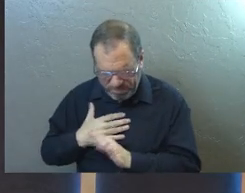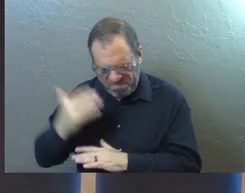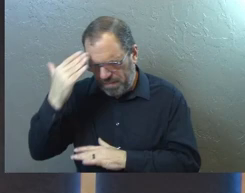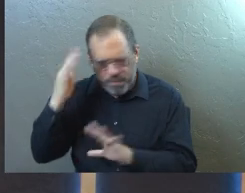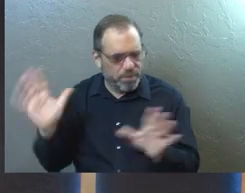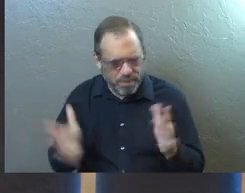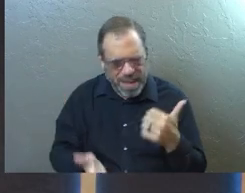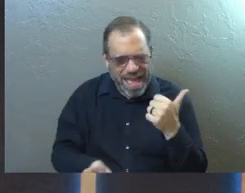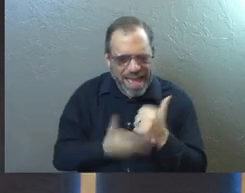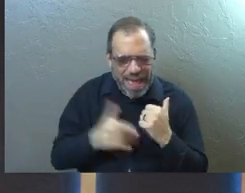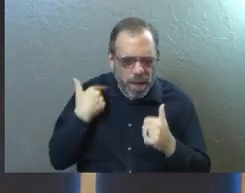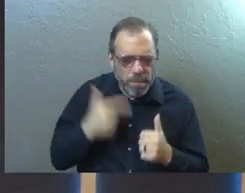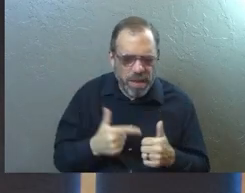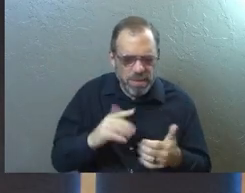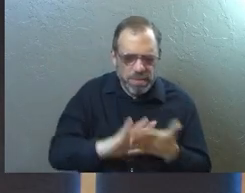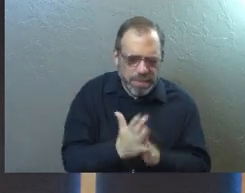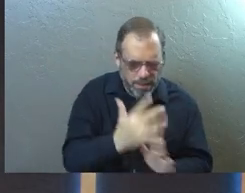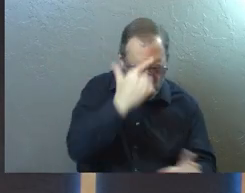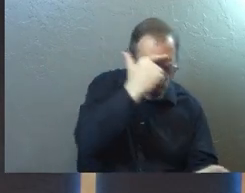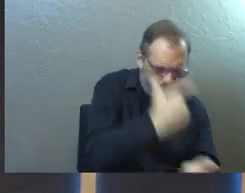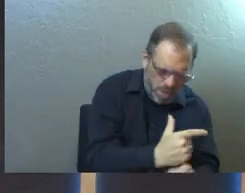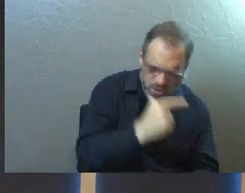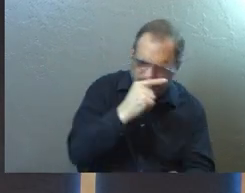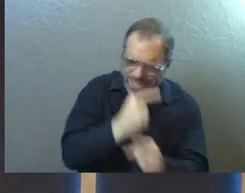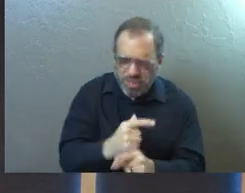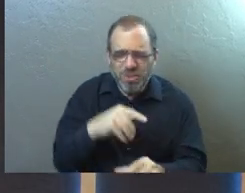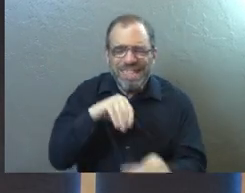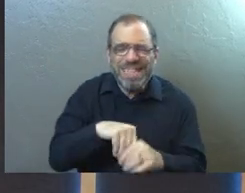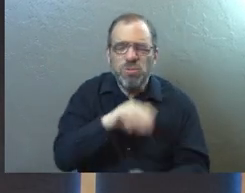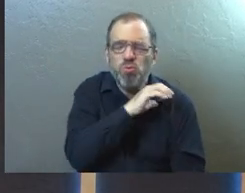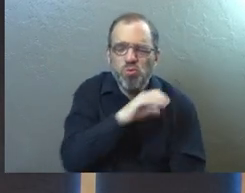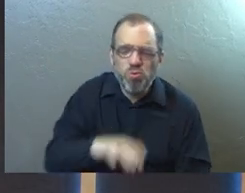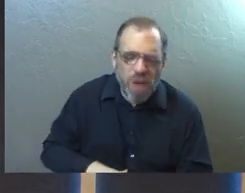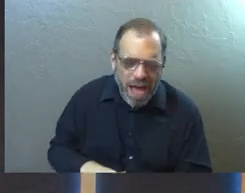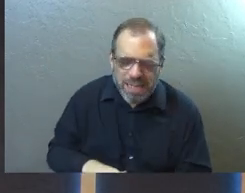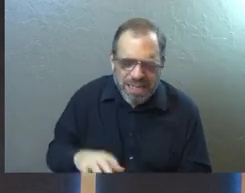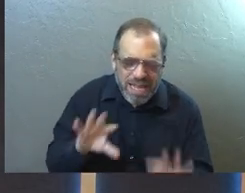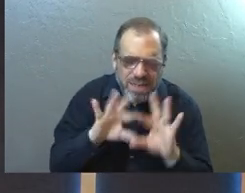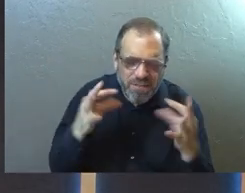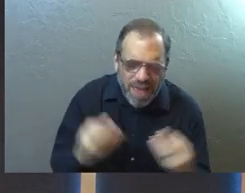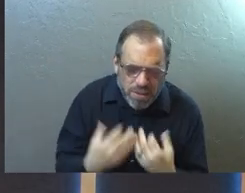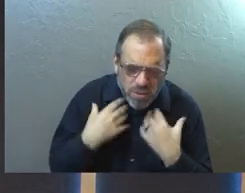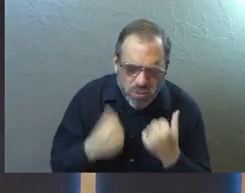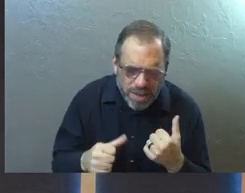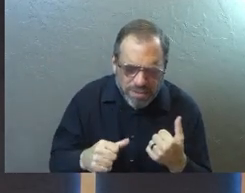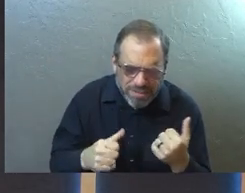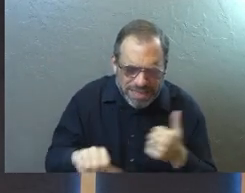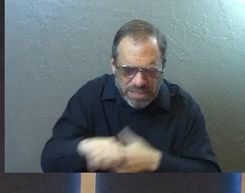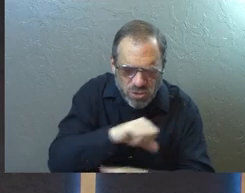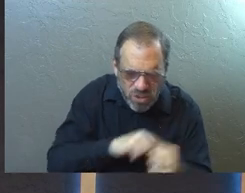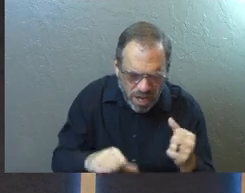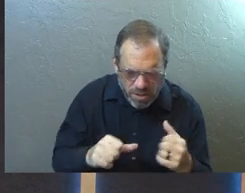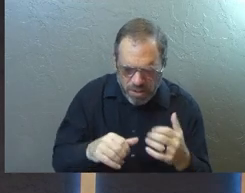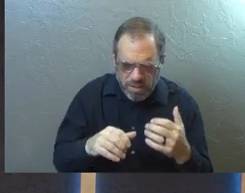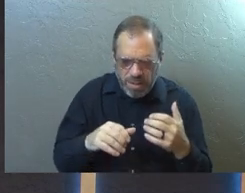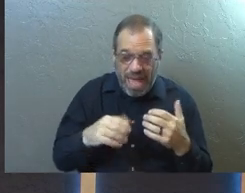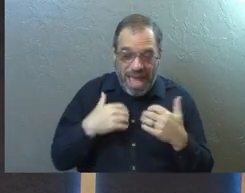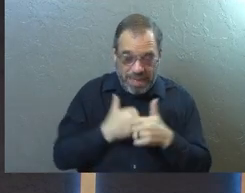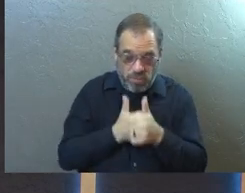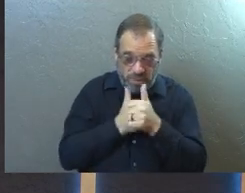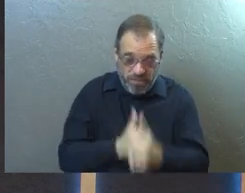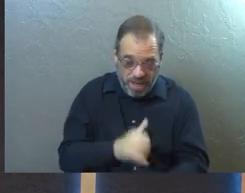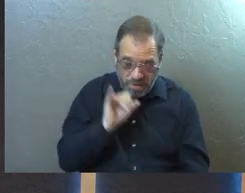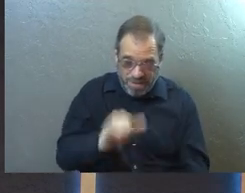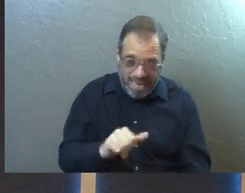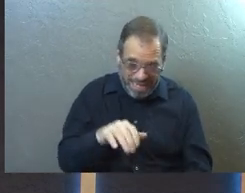God, help us to be brothers and sisters in Christ, to be a family, to strengthen each other. And God, help us to walk as